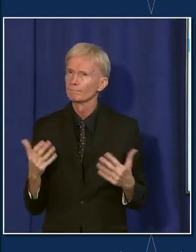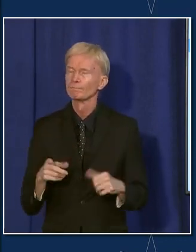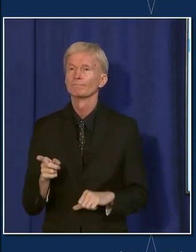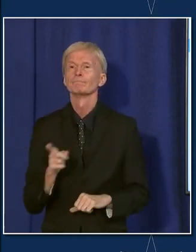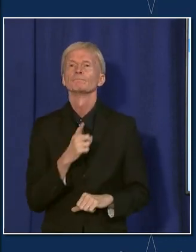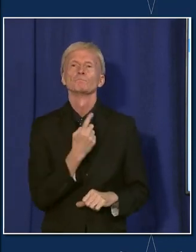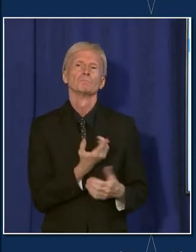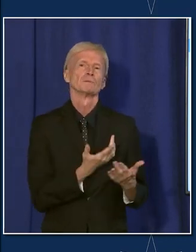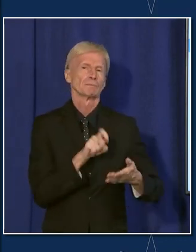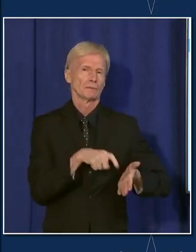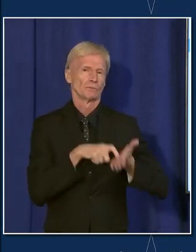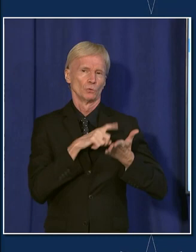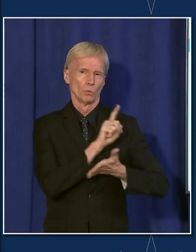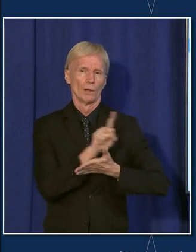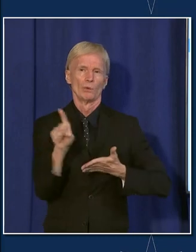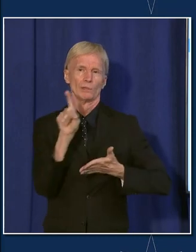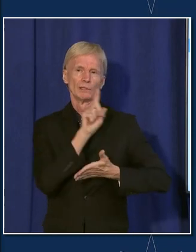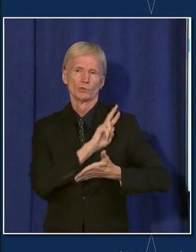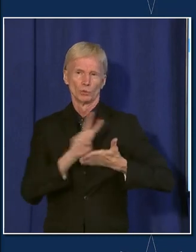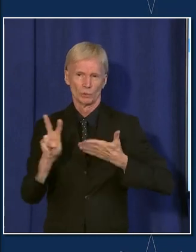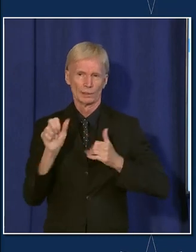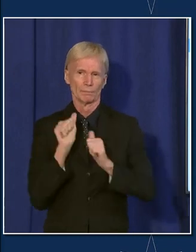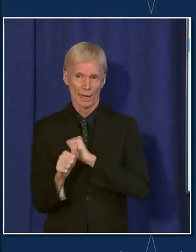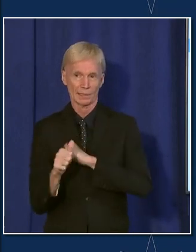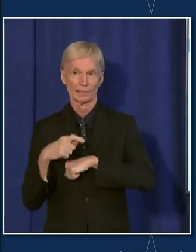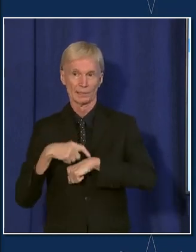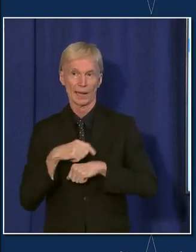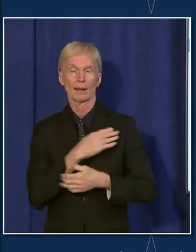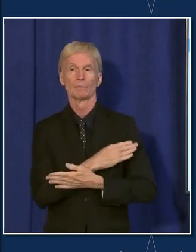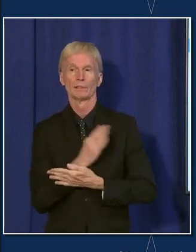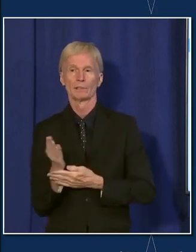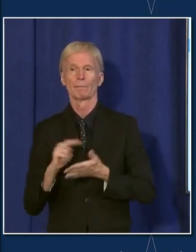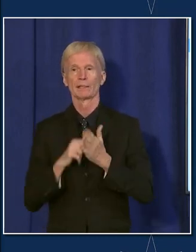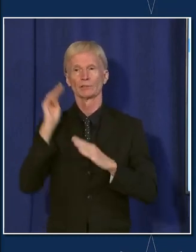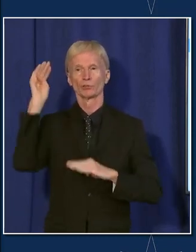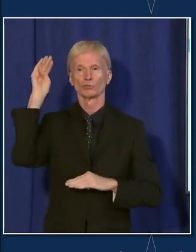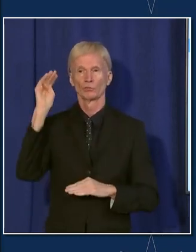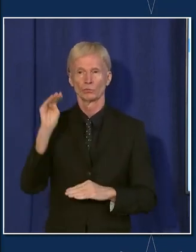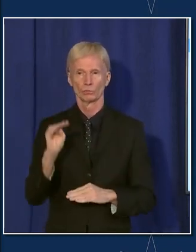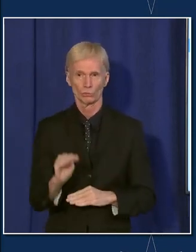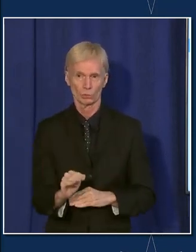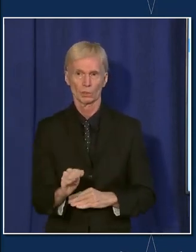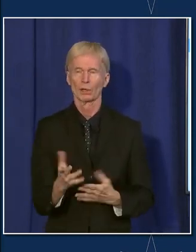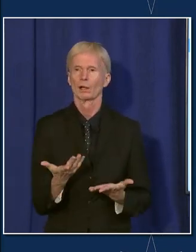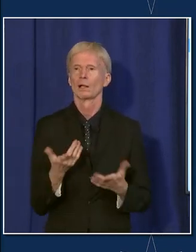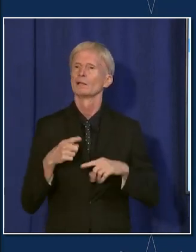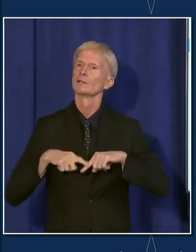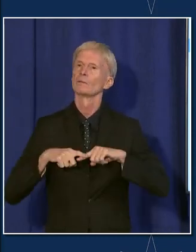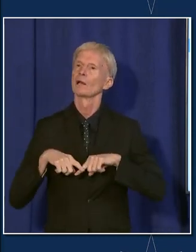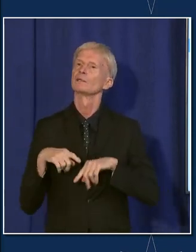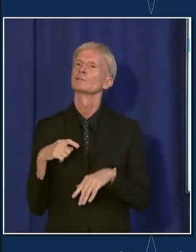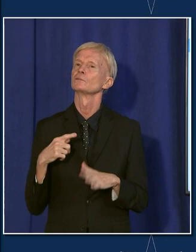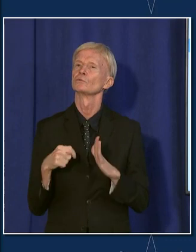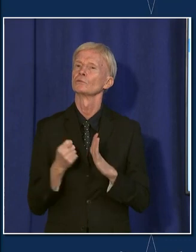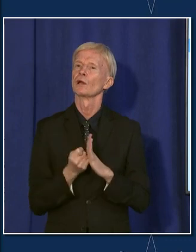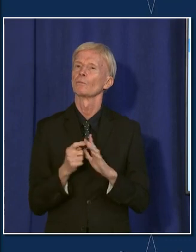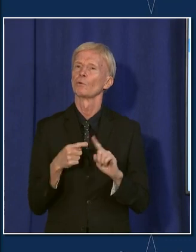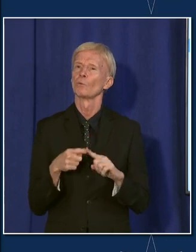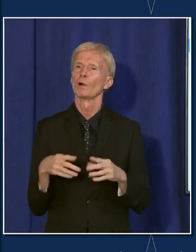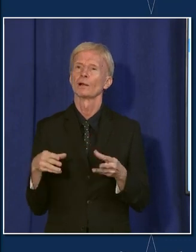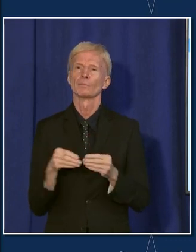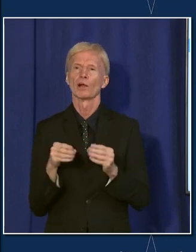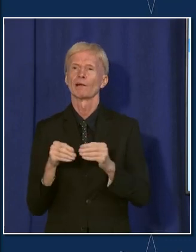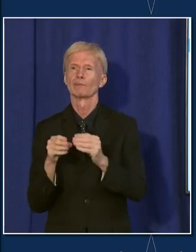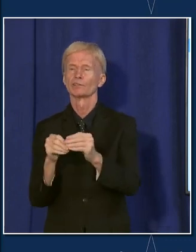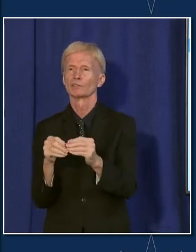would say, one to two weeks. We just want to be sure that we were coming down, and a little bit would depend on, you know, the timing of when our press conferences were, et cetera.